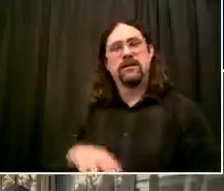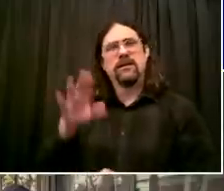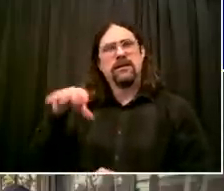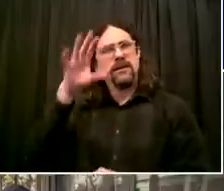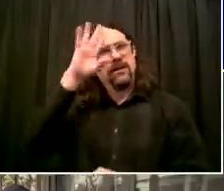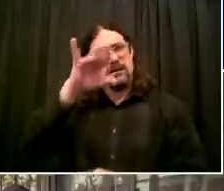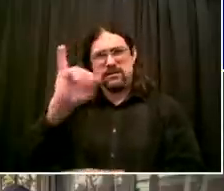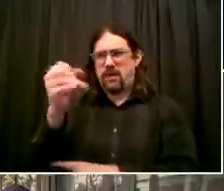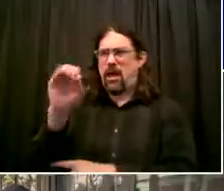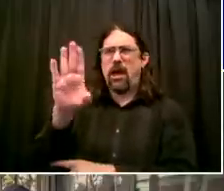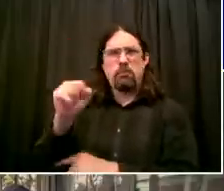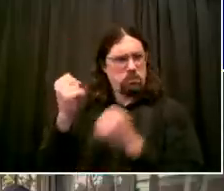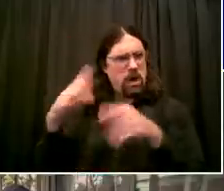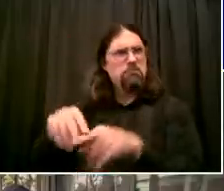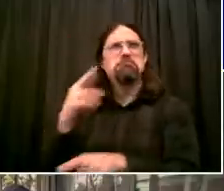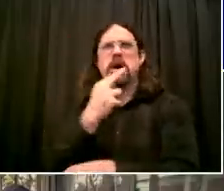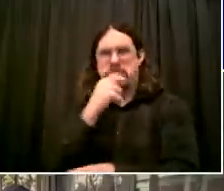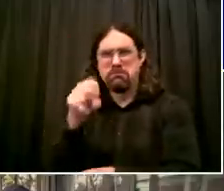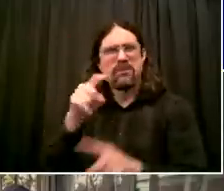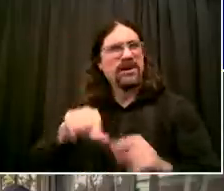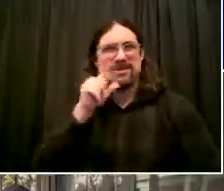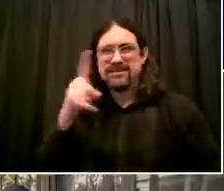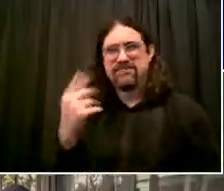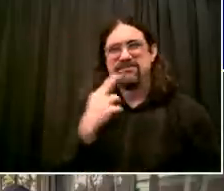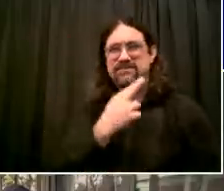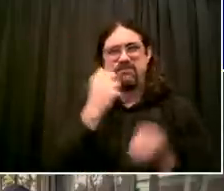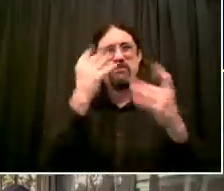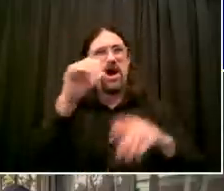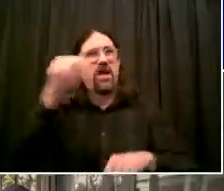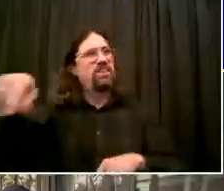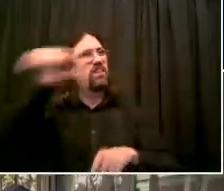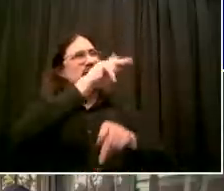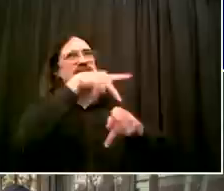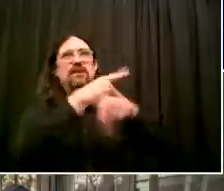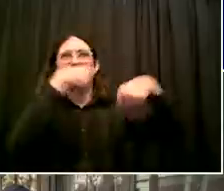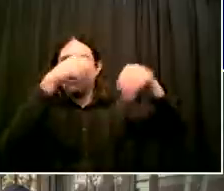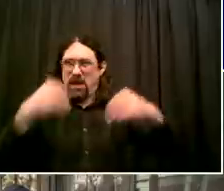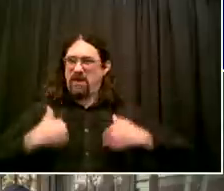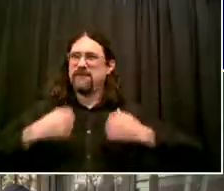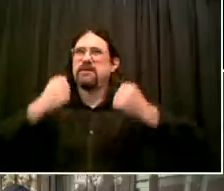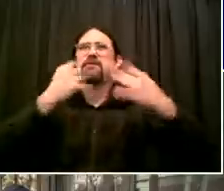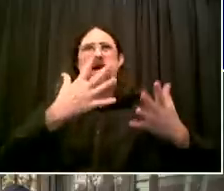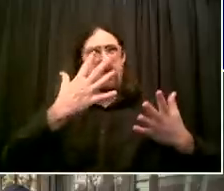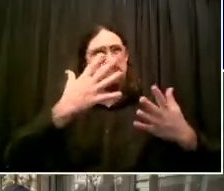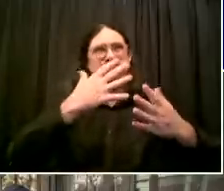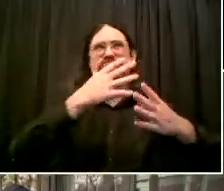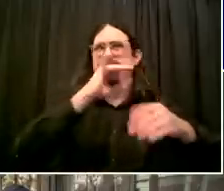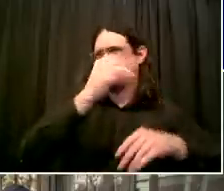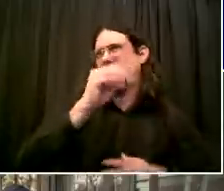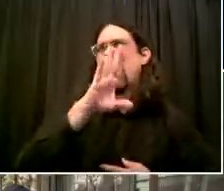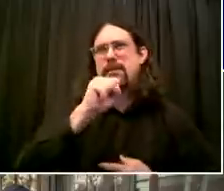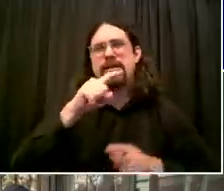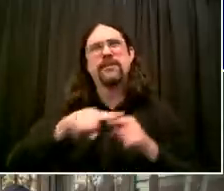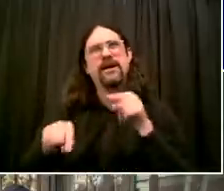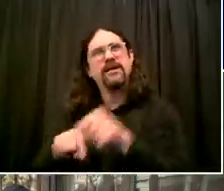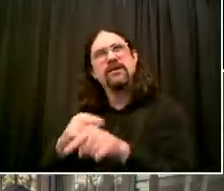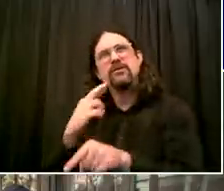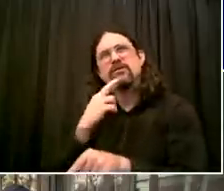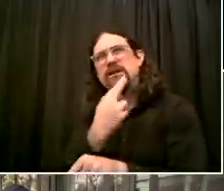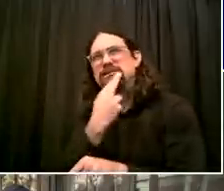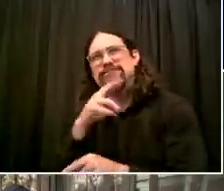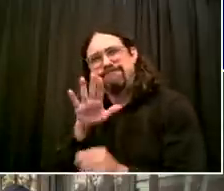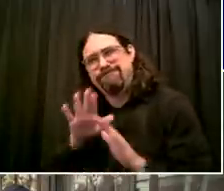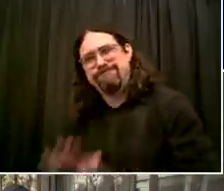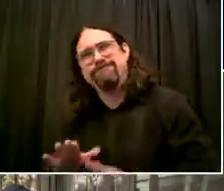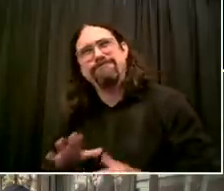of the restaurants reflect our culture, our humanity, our creativity. This is the identity of New